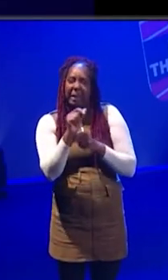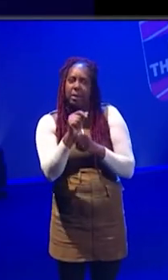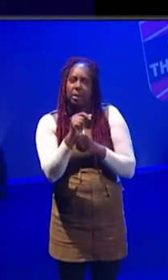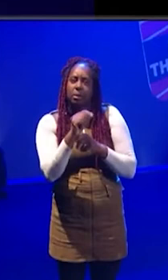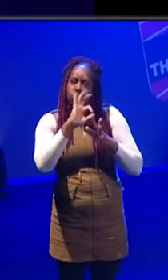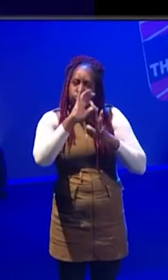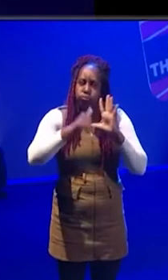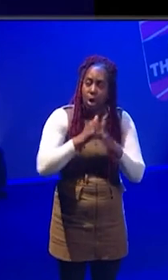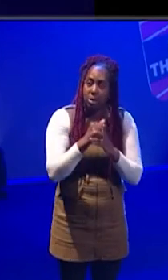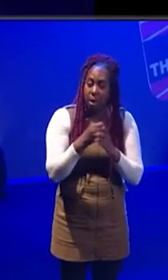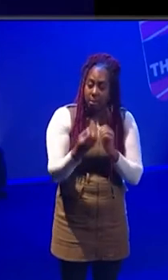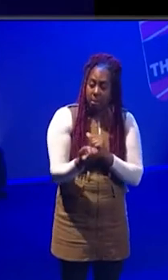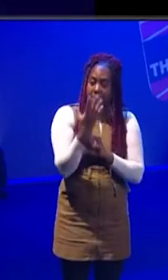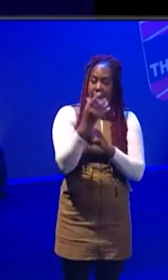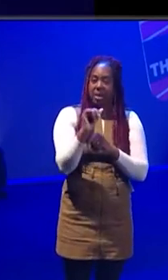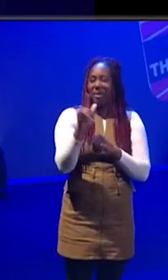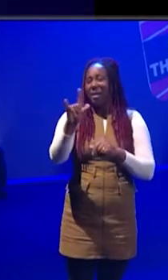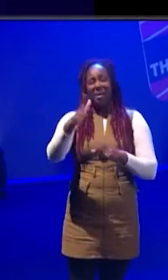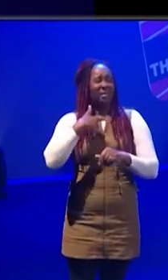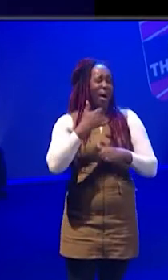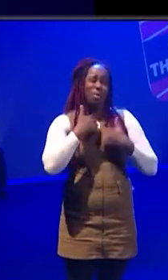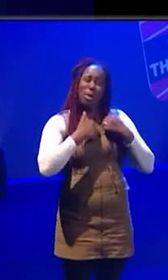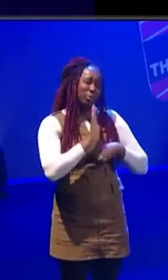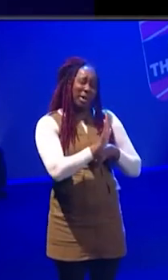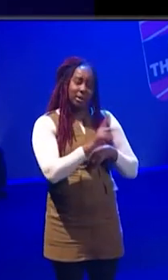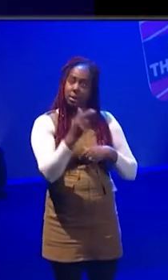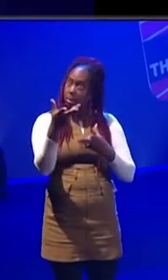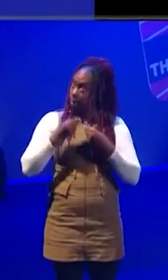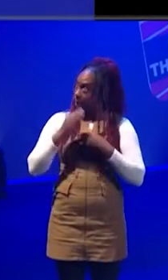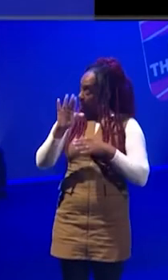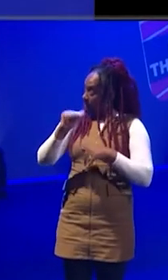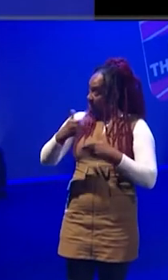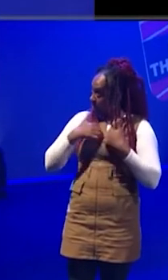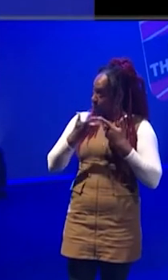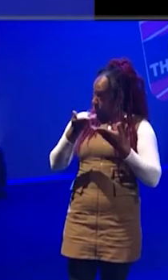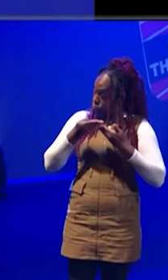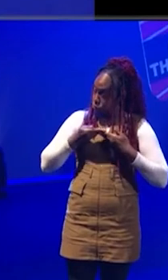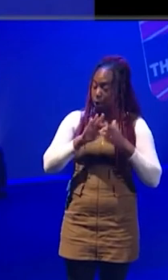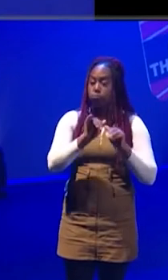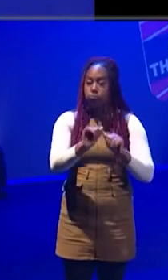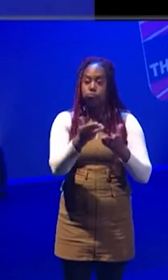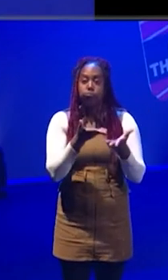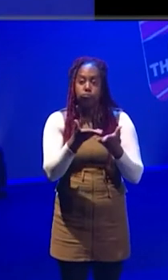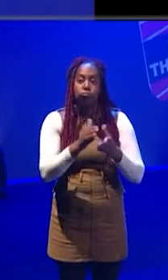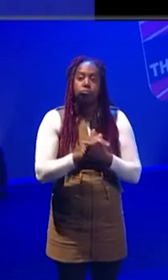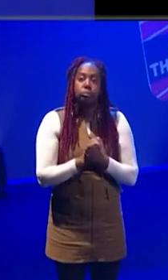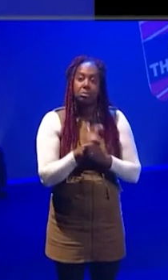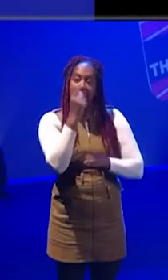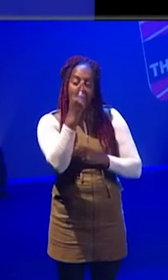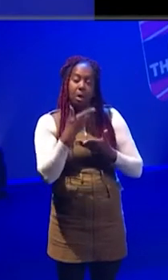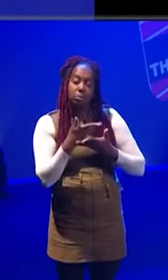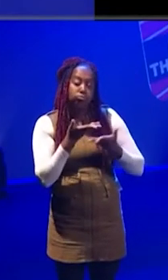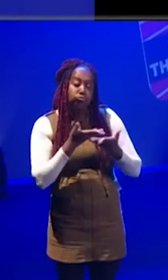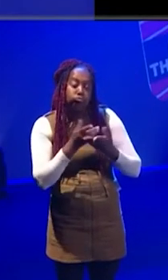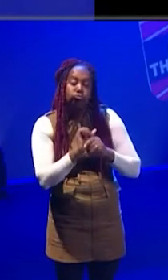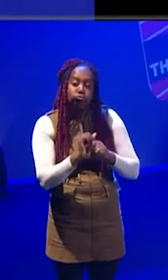project came along that he didn't want to do and he asked me to do it. So that was the route that I got my first design